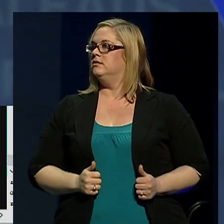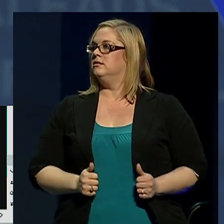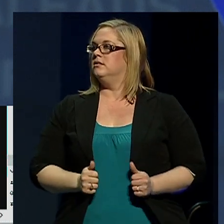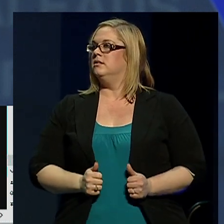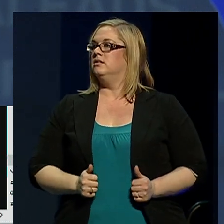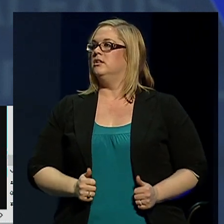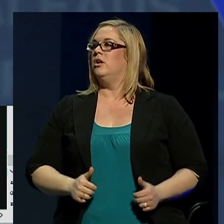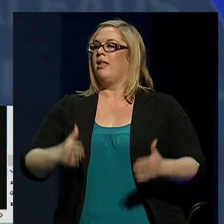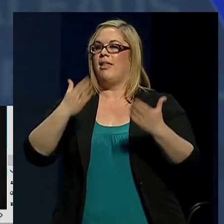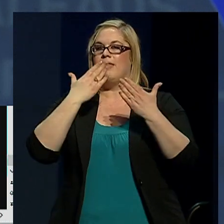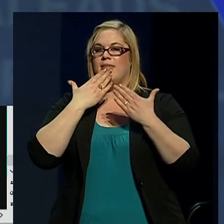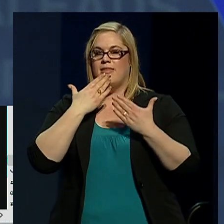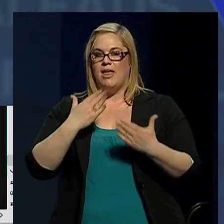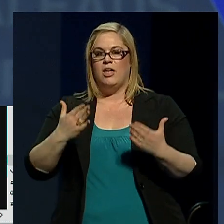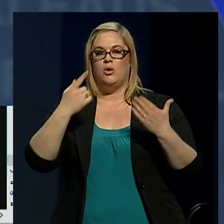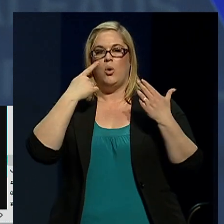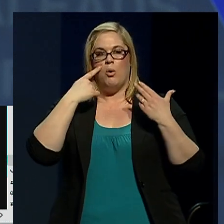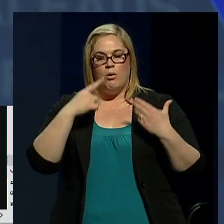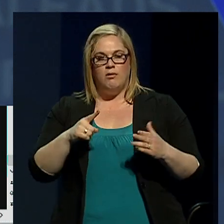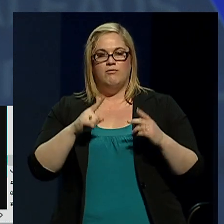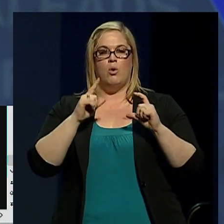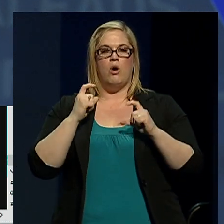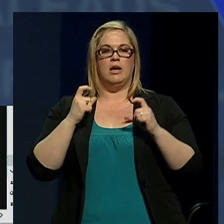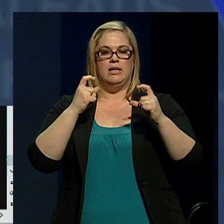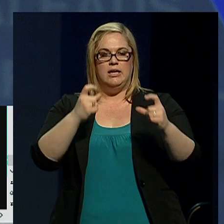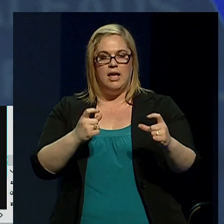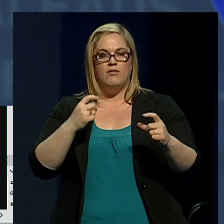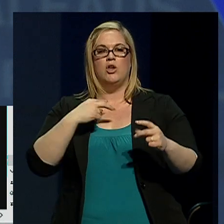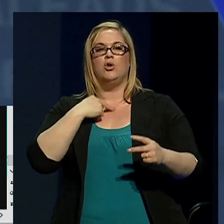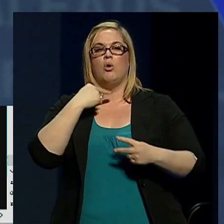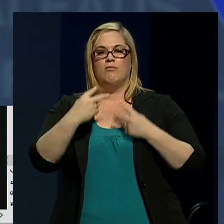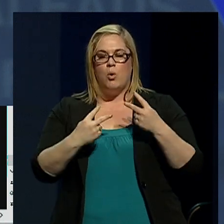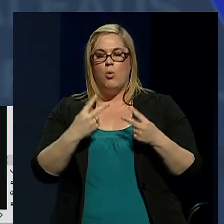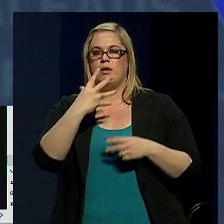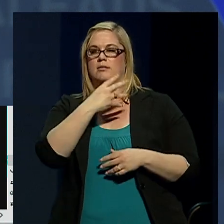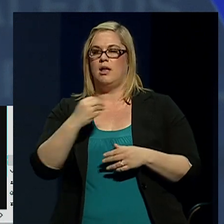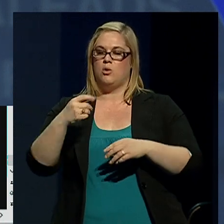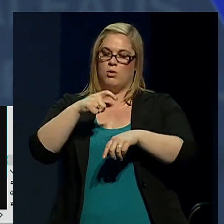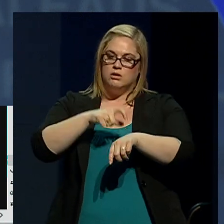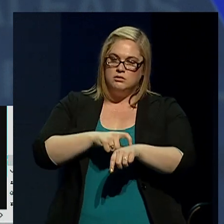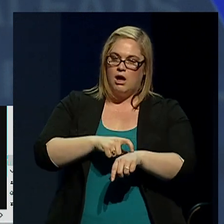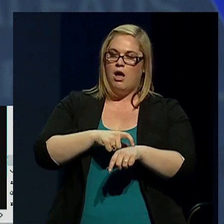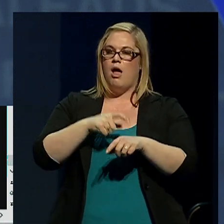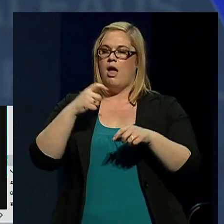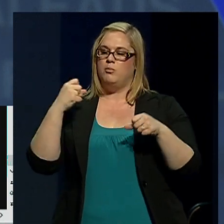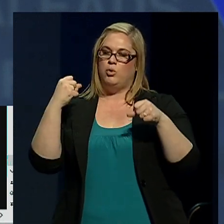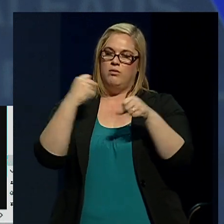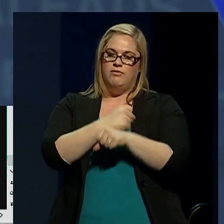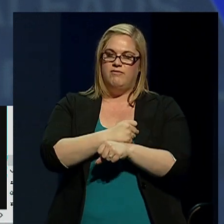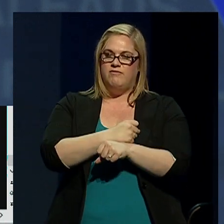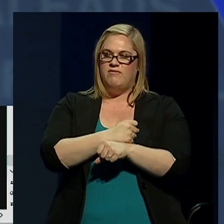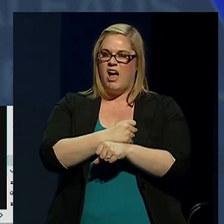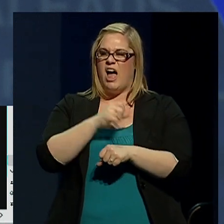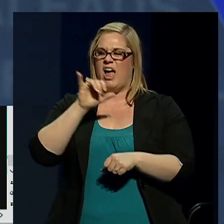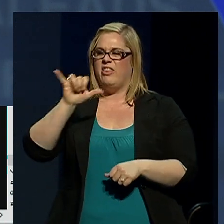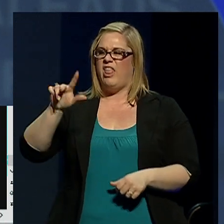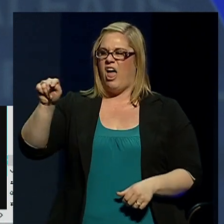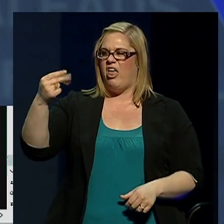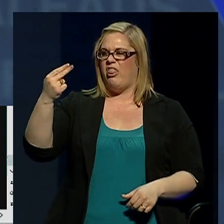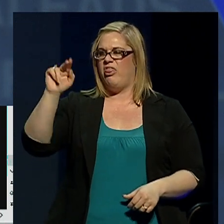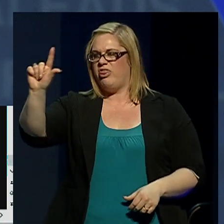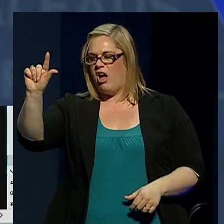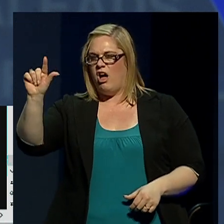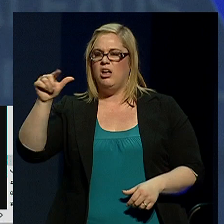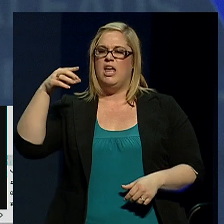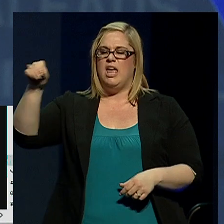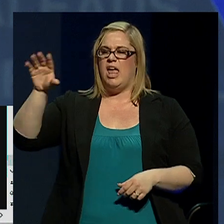Thank you for lending your voices and your time to fight the thug in the White House and to stand